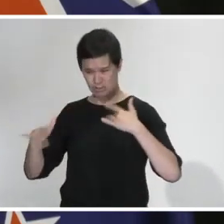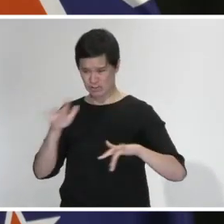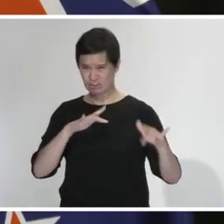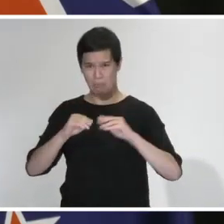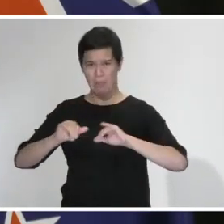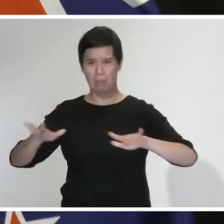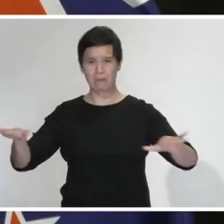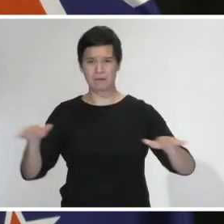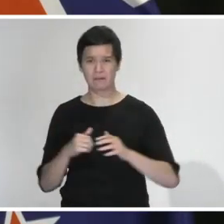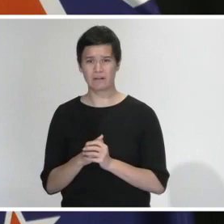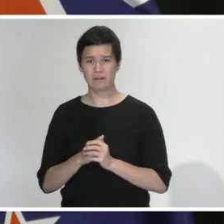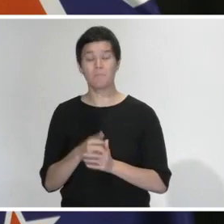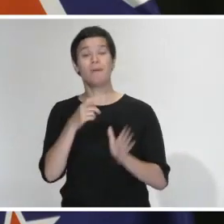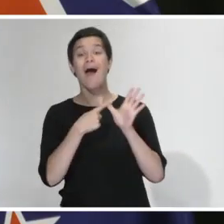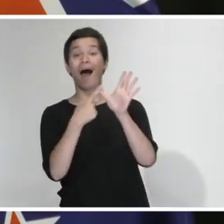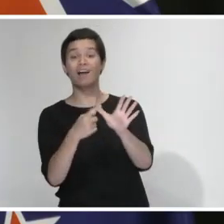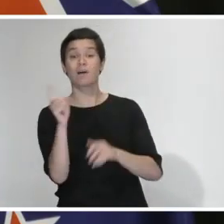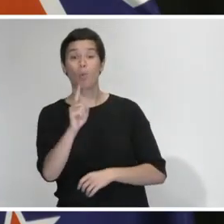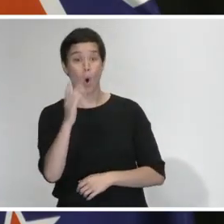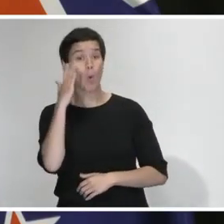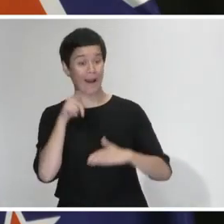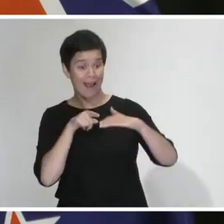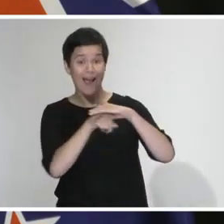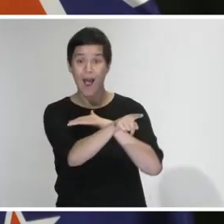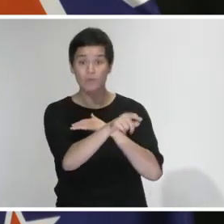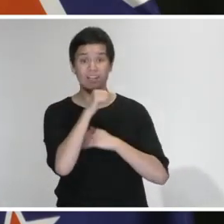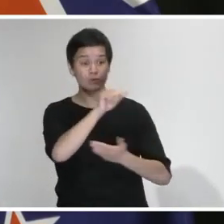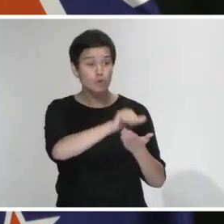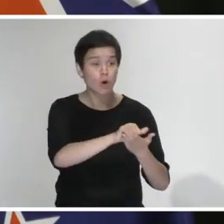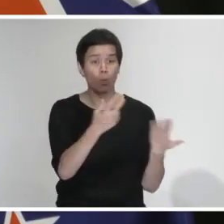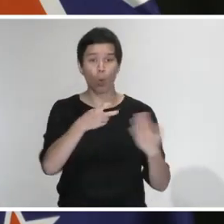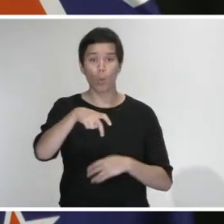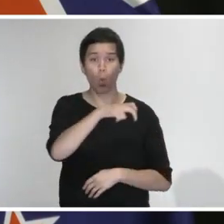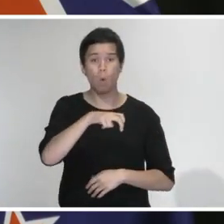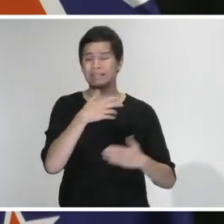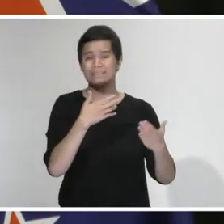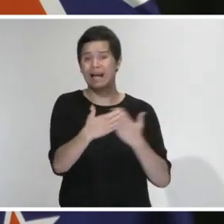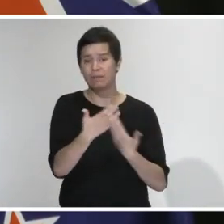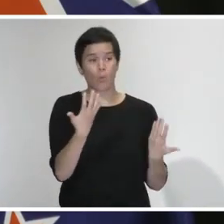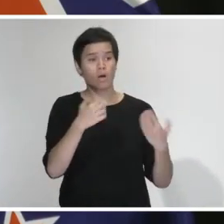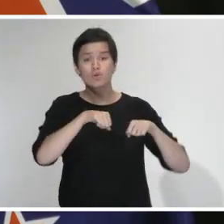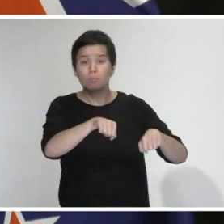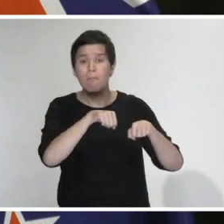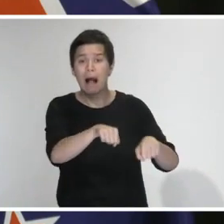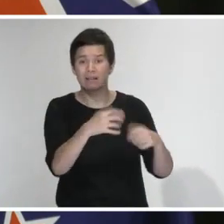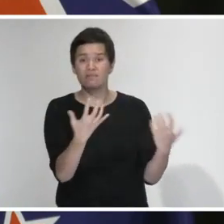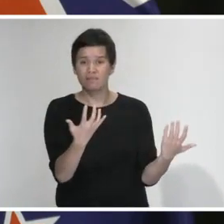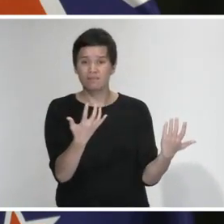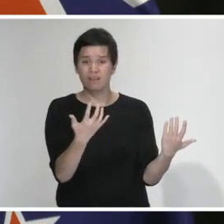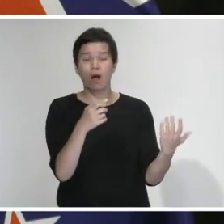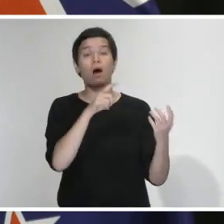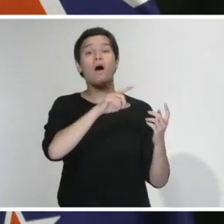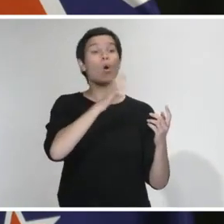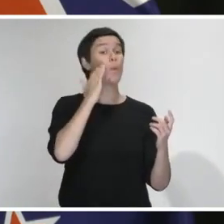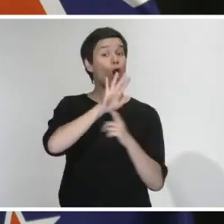when you return, wash your hands. I cannot say that often enough. And I say that, you know, if you go to the supermarket, yes, the supermarkets have actually